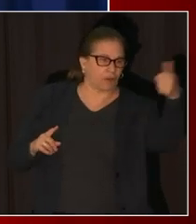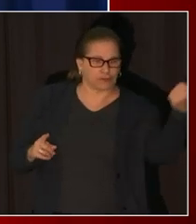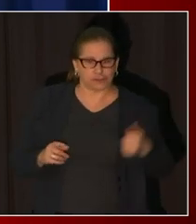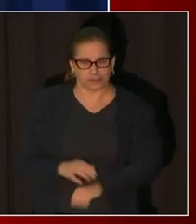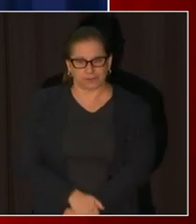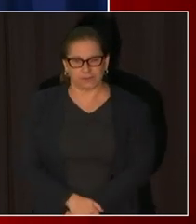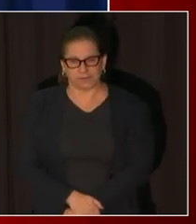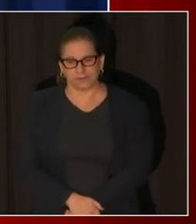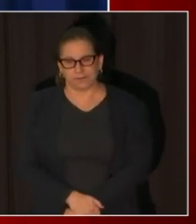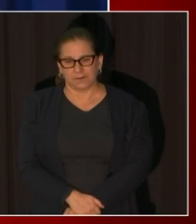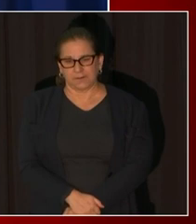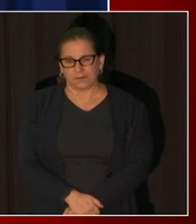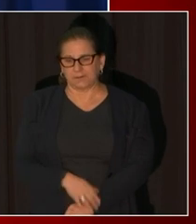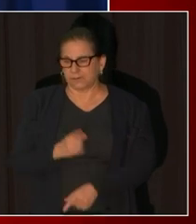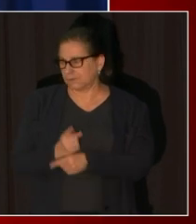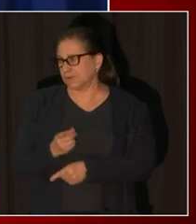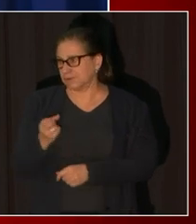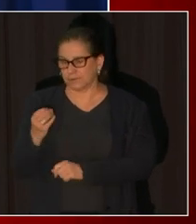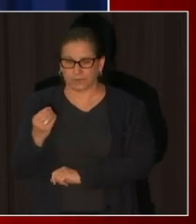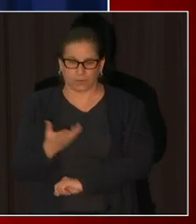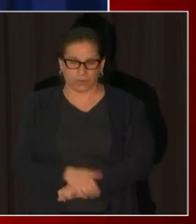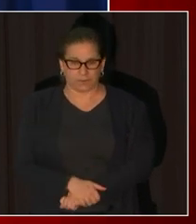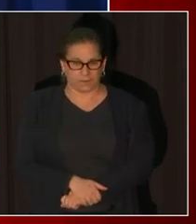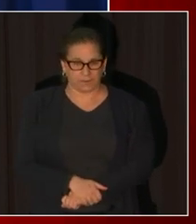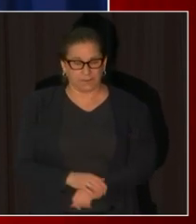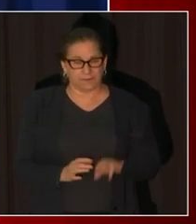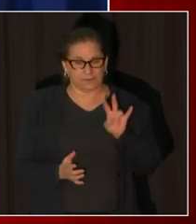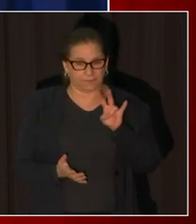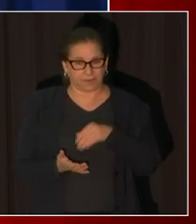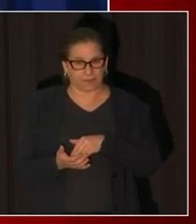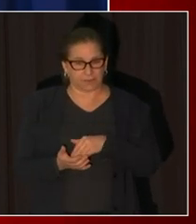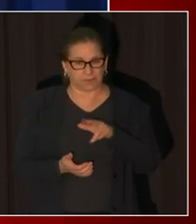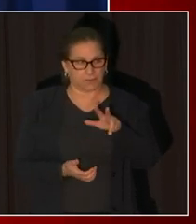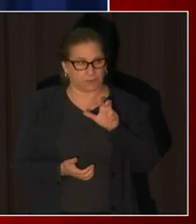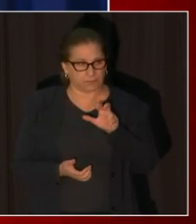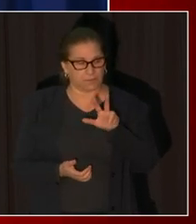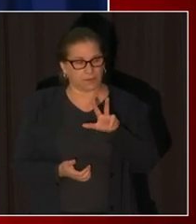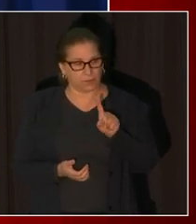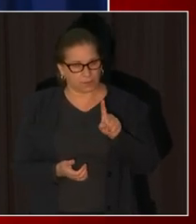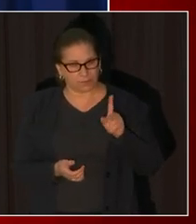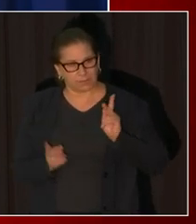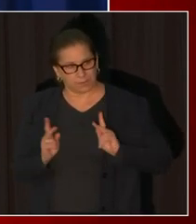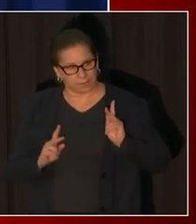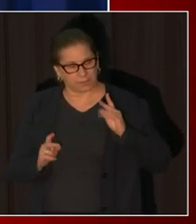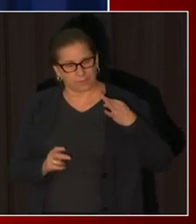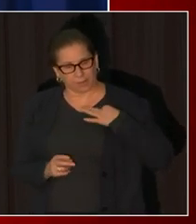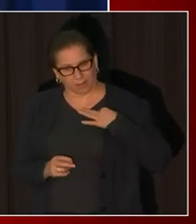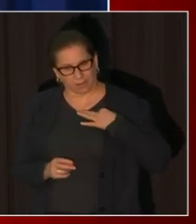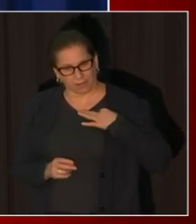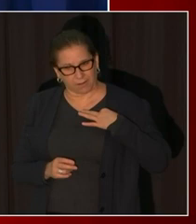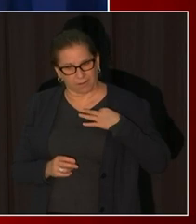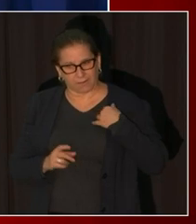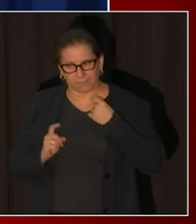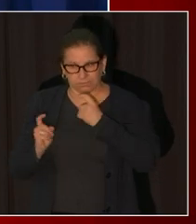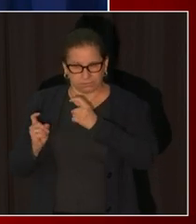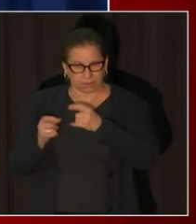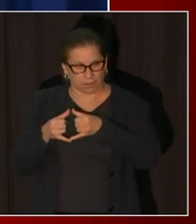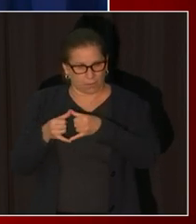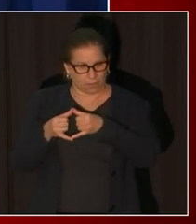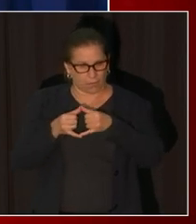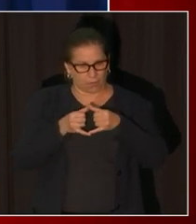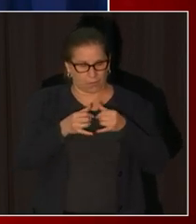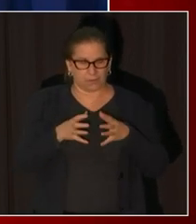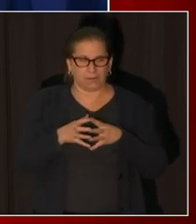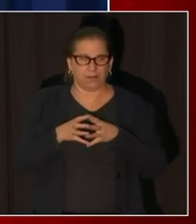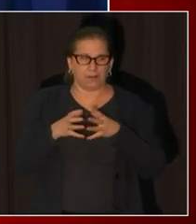with 7331 award notifications going out you can imagine there's a whole plethora of it well the one thing we do want to urge